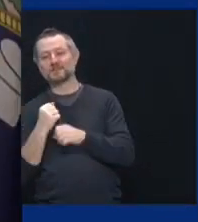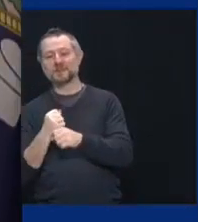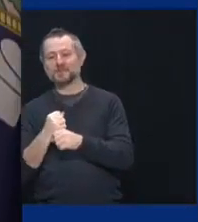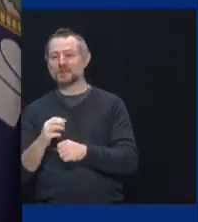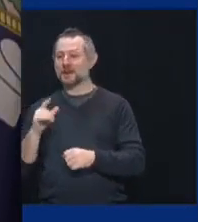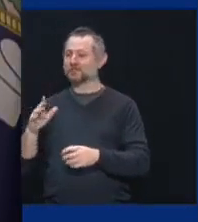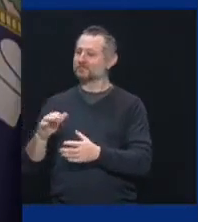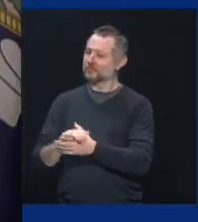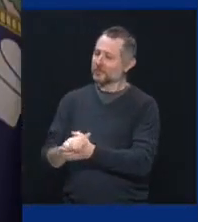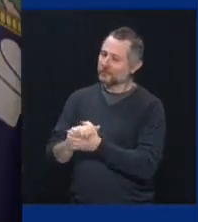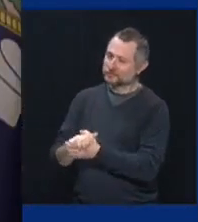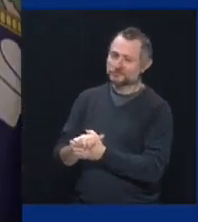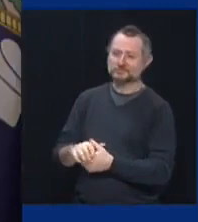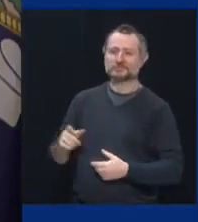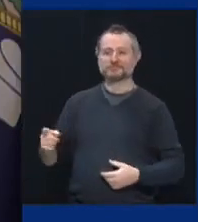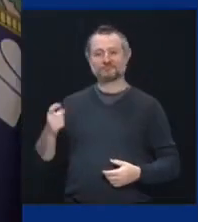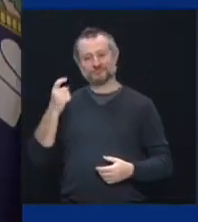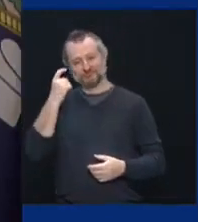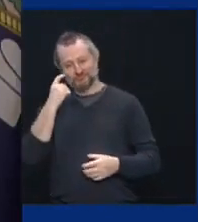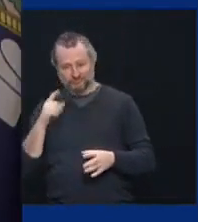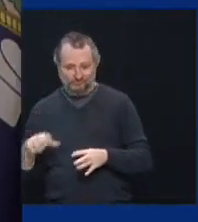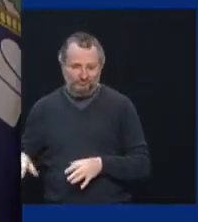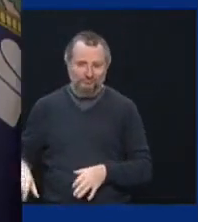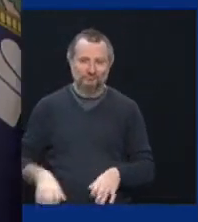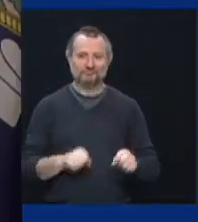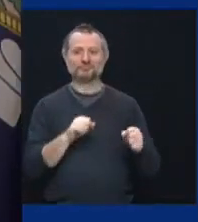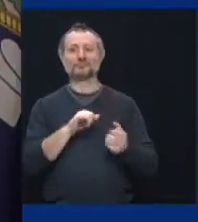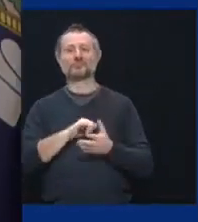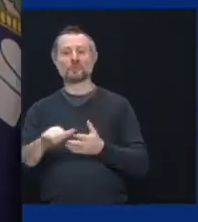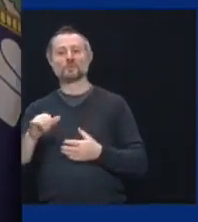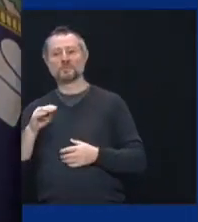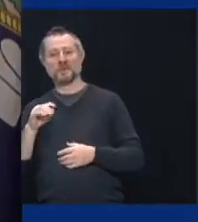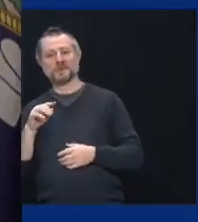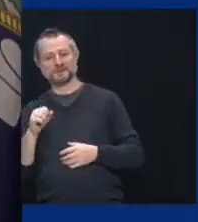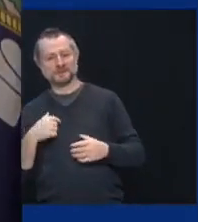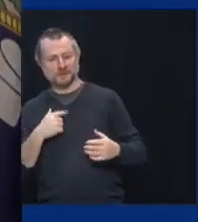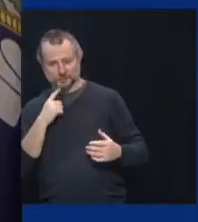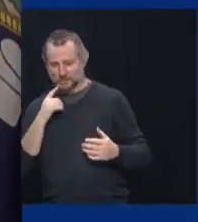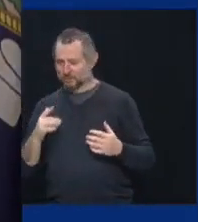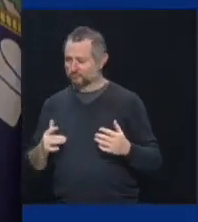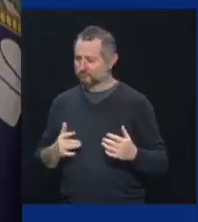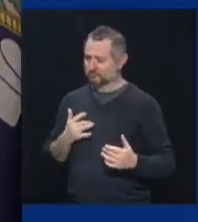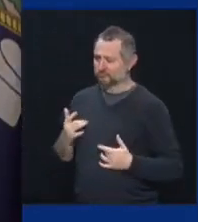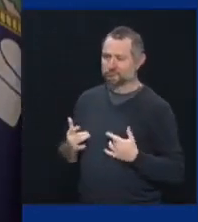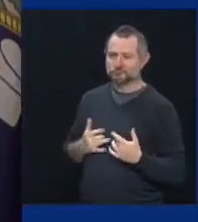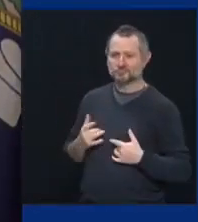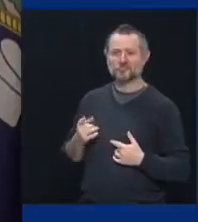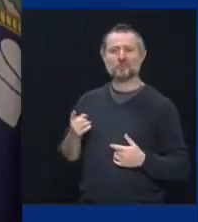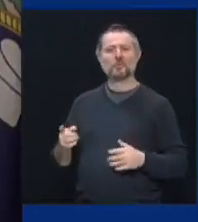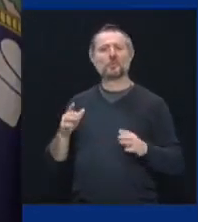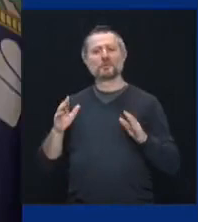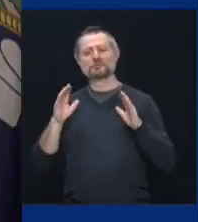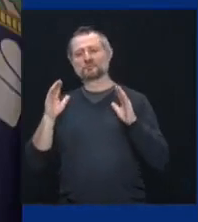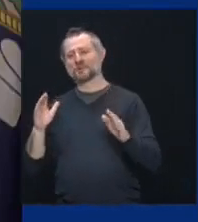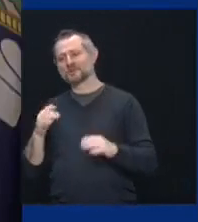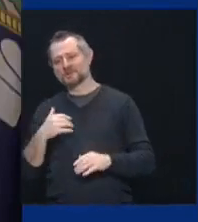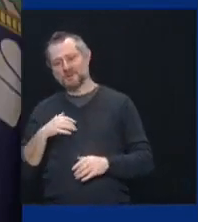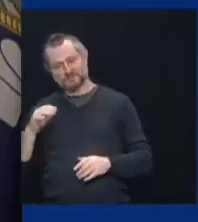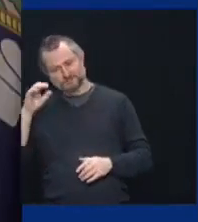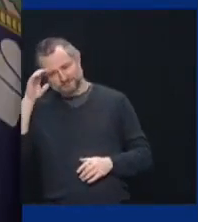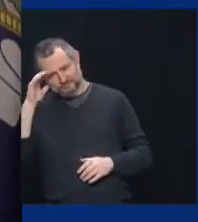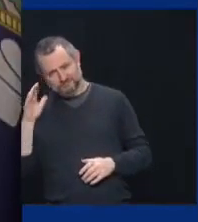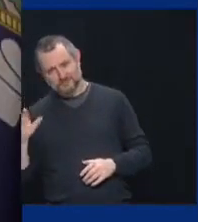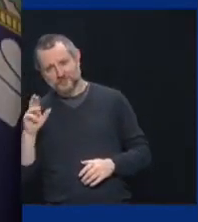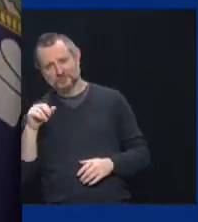and, taking over the Mets. We're all very excited. Uh, it's, it's great to hear Randy talk about how you can have